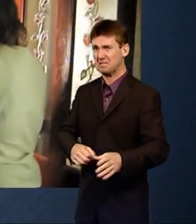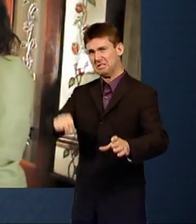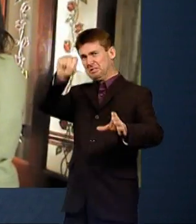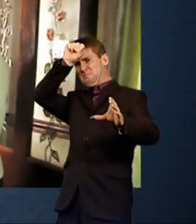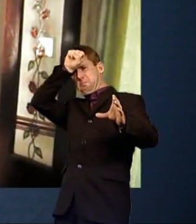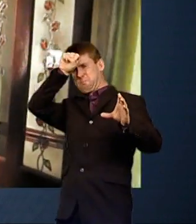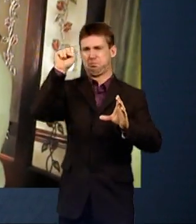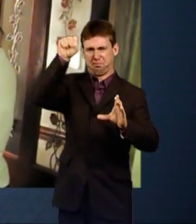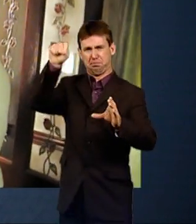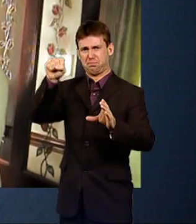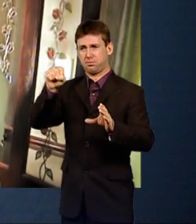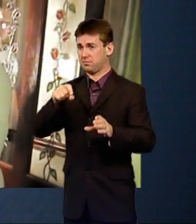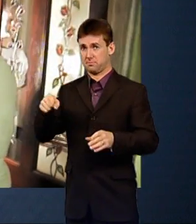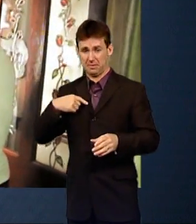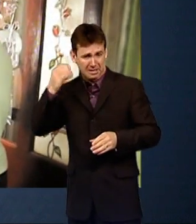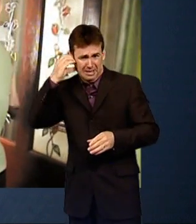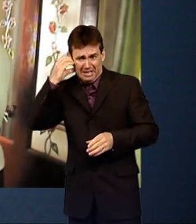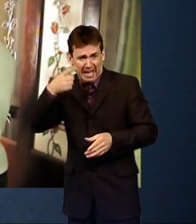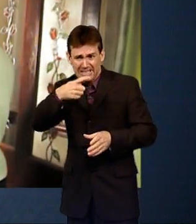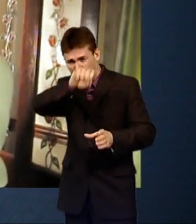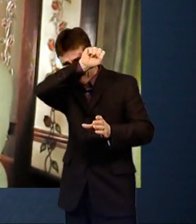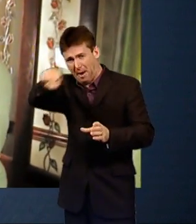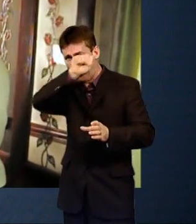That was him smashing his head in the front door.